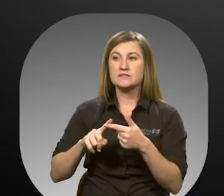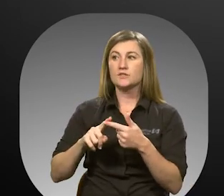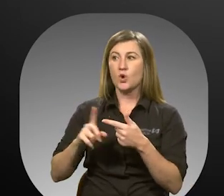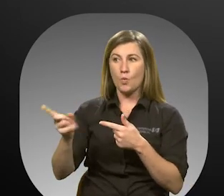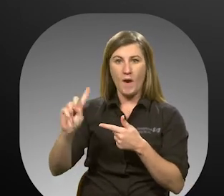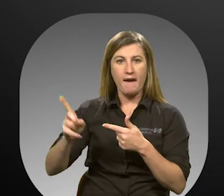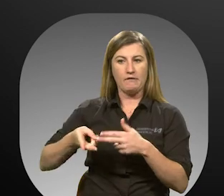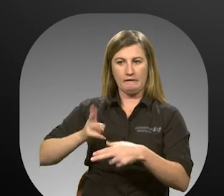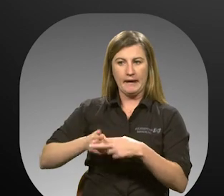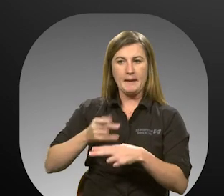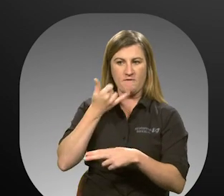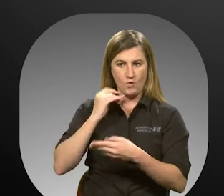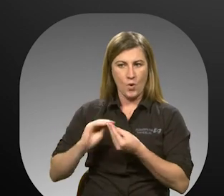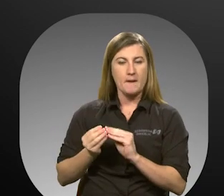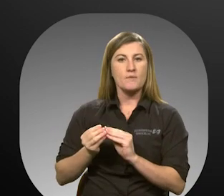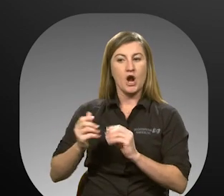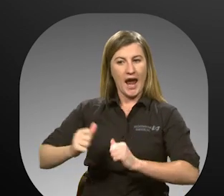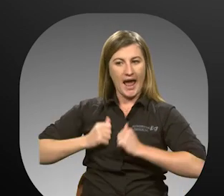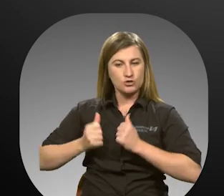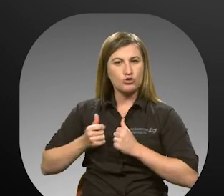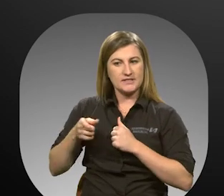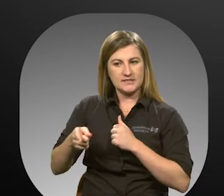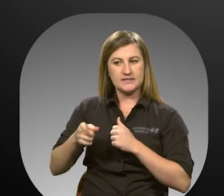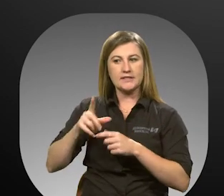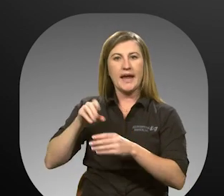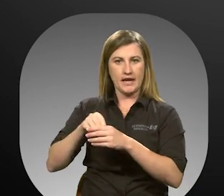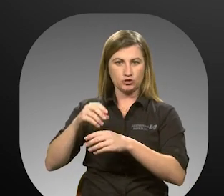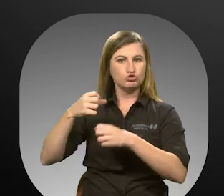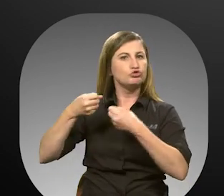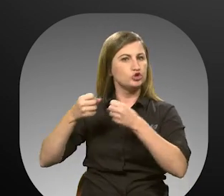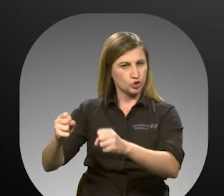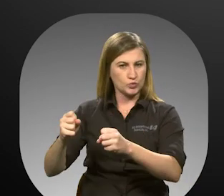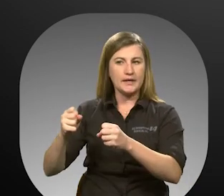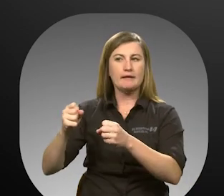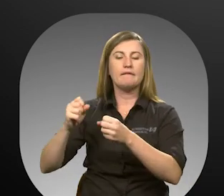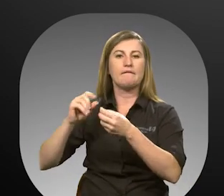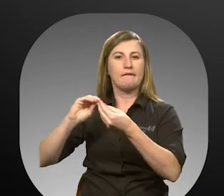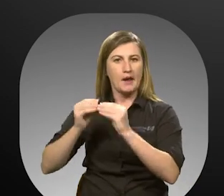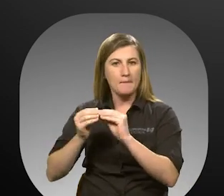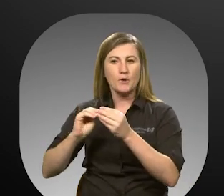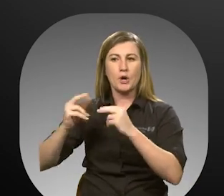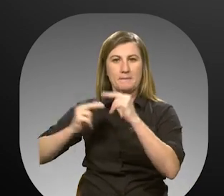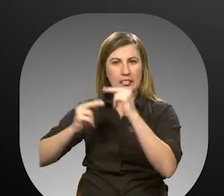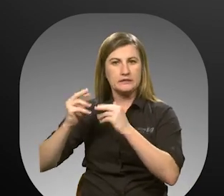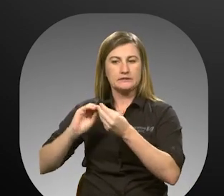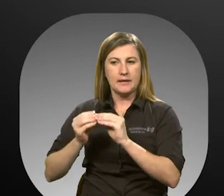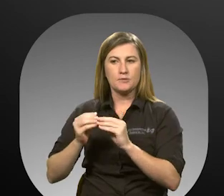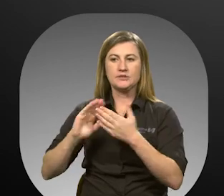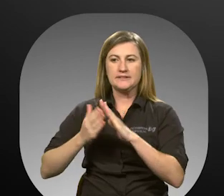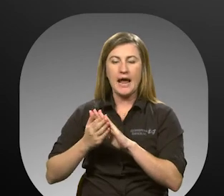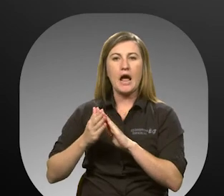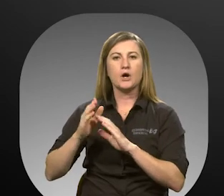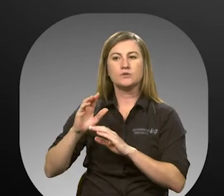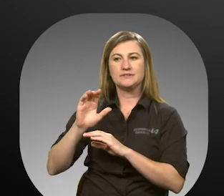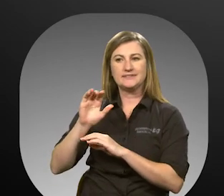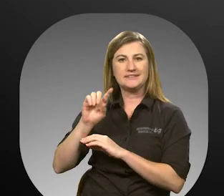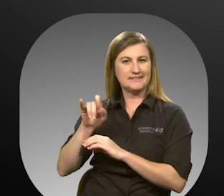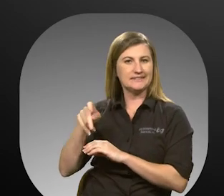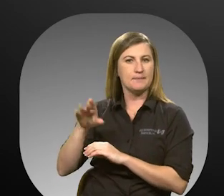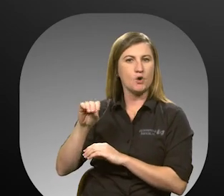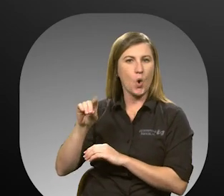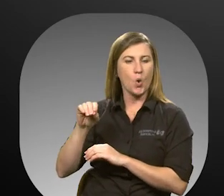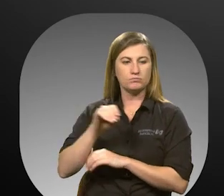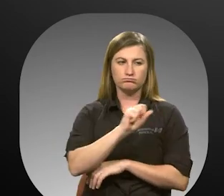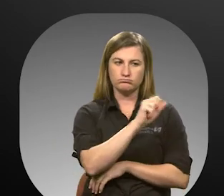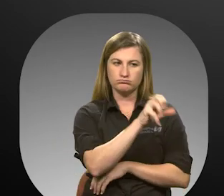name, phone number, address including street and building, and apartment number, and or city, and zip code.